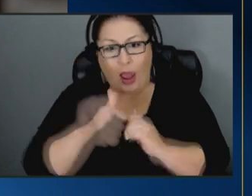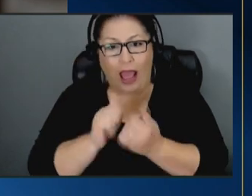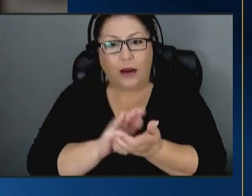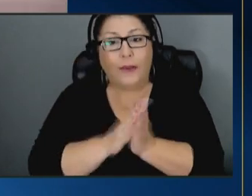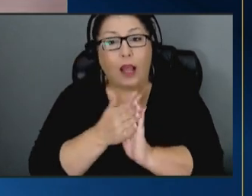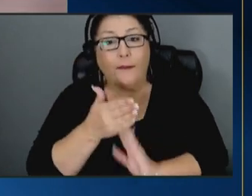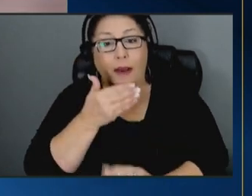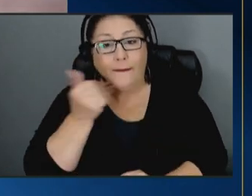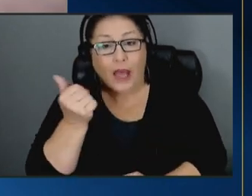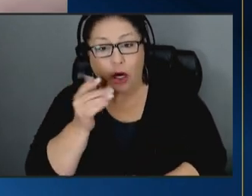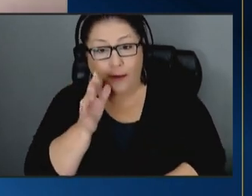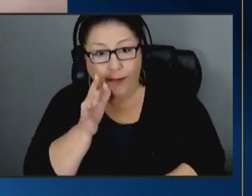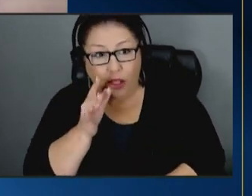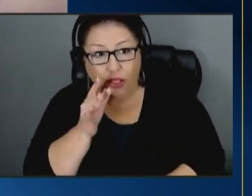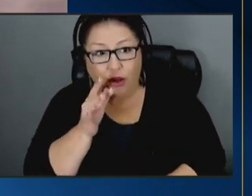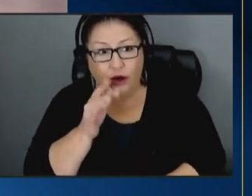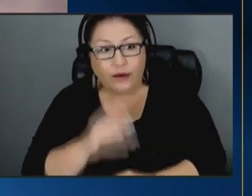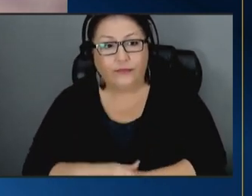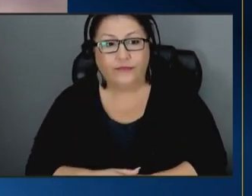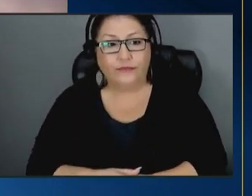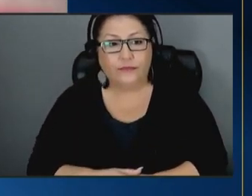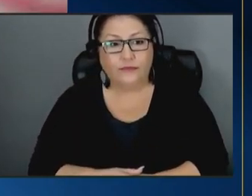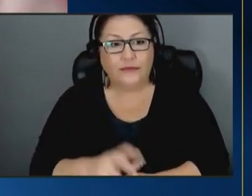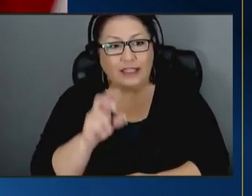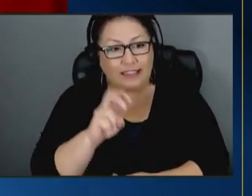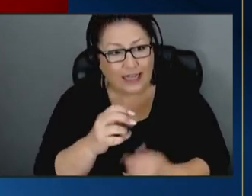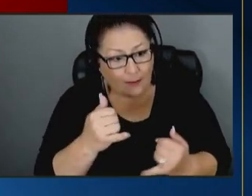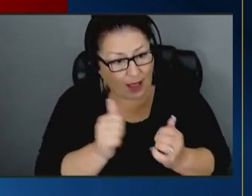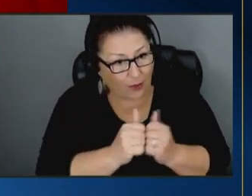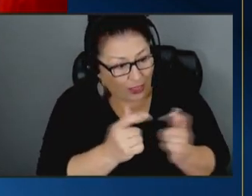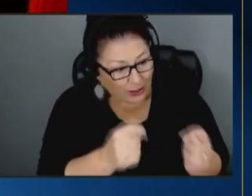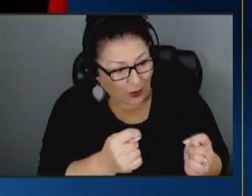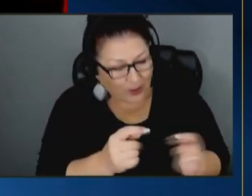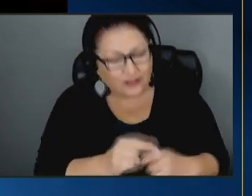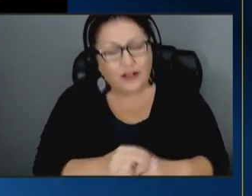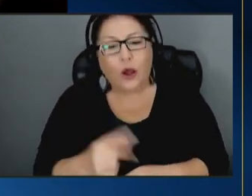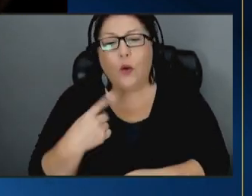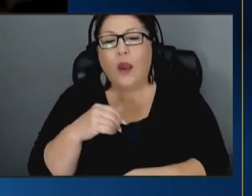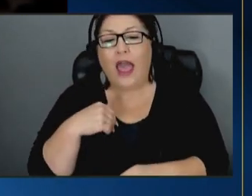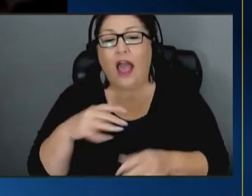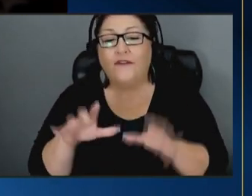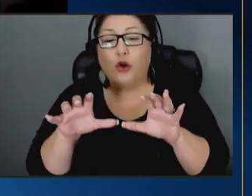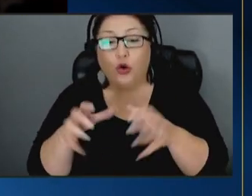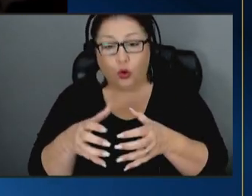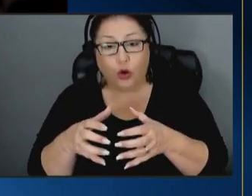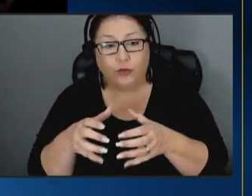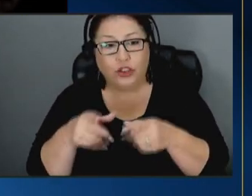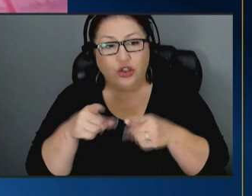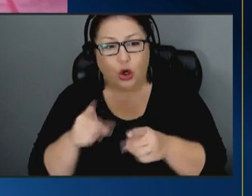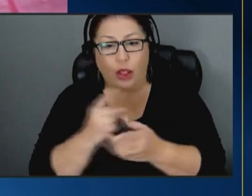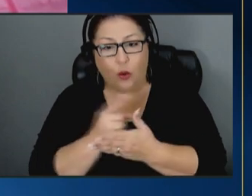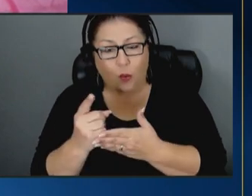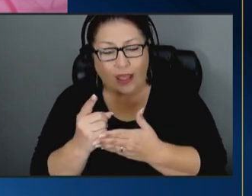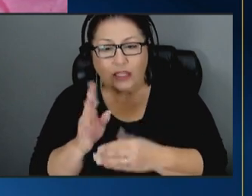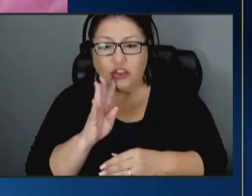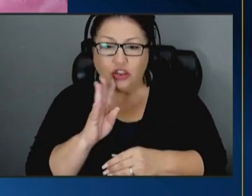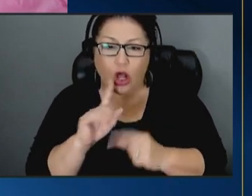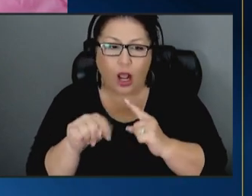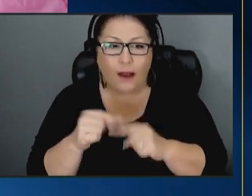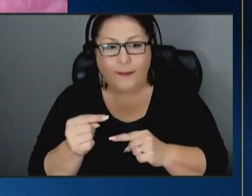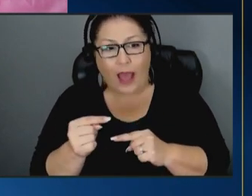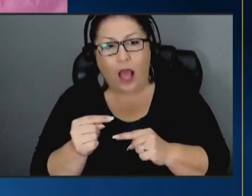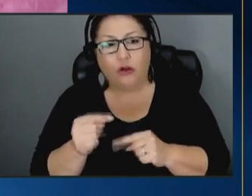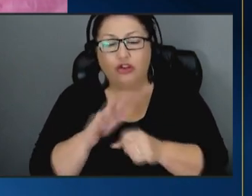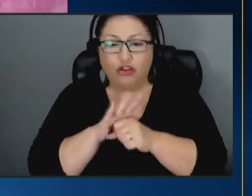mom and sit down and play with the toys we have groups throughout the week talk about stress